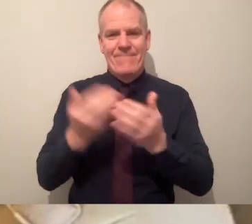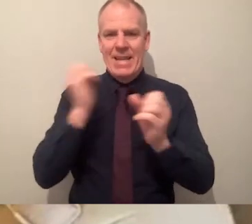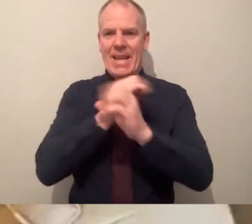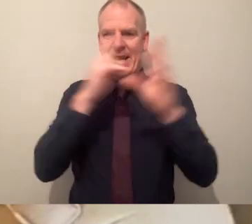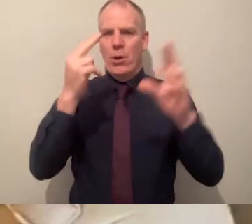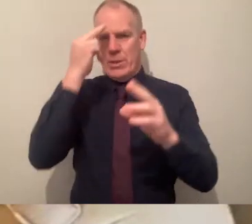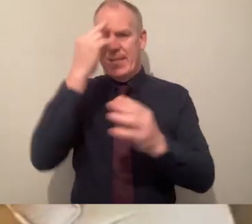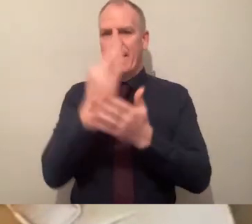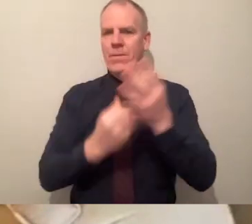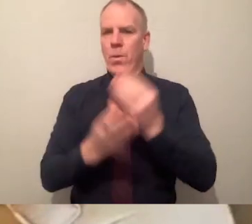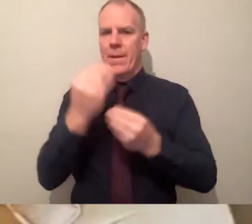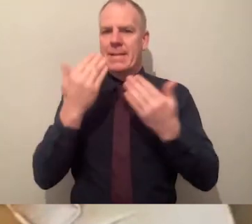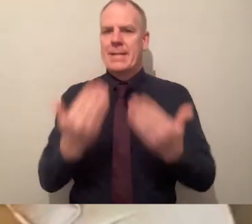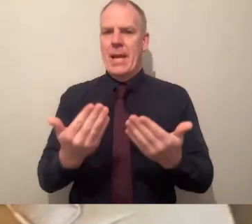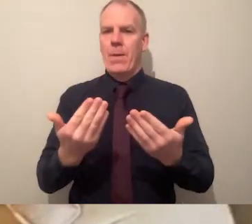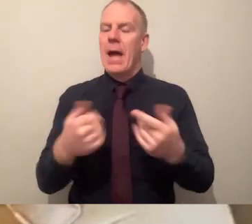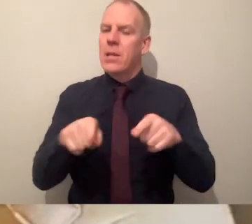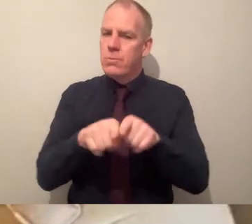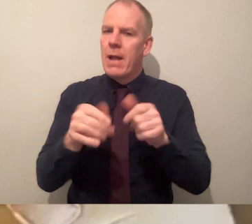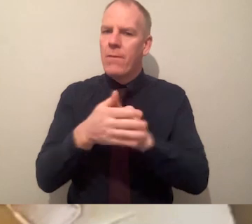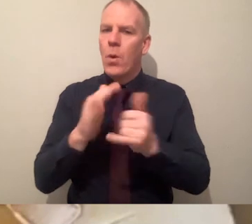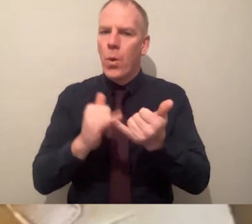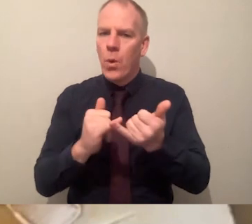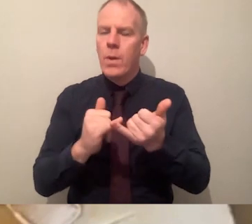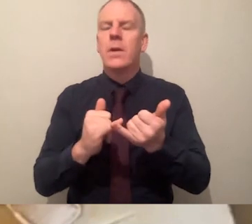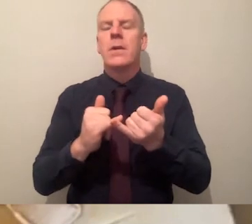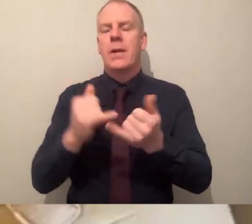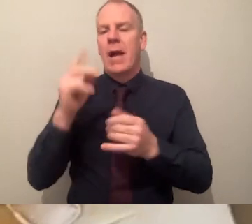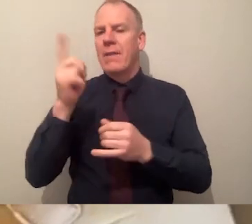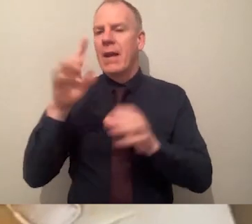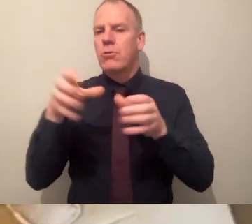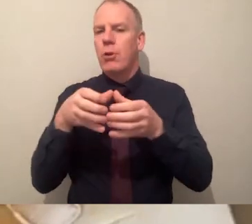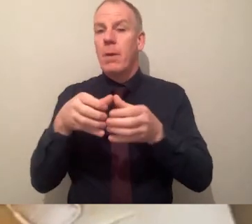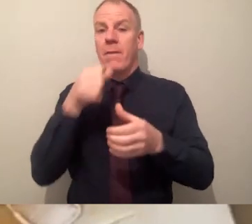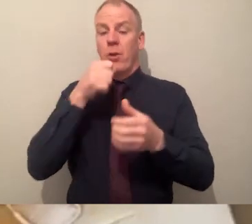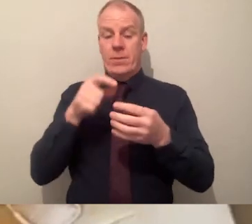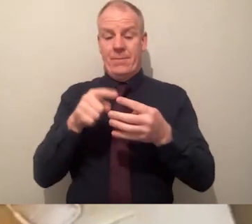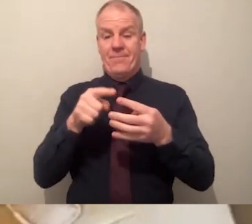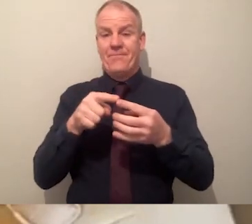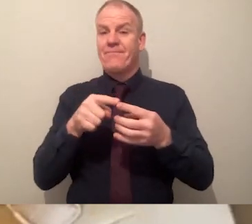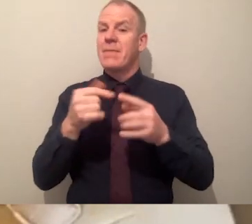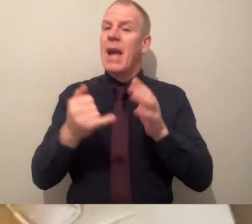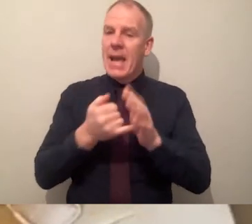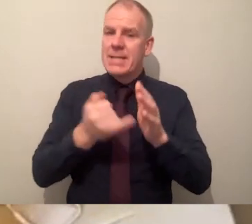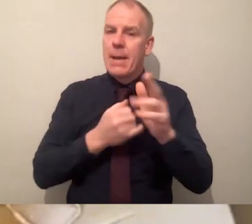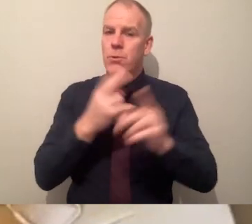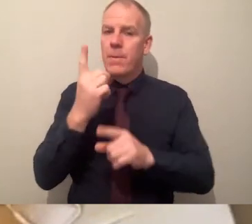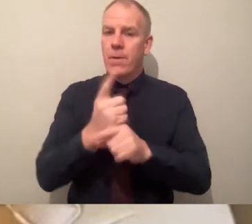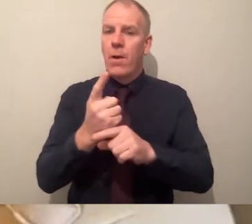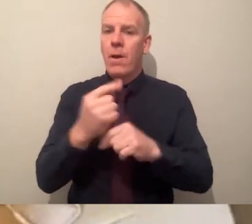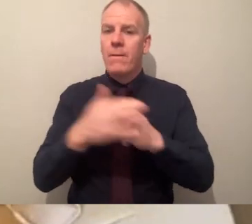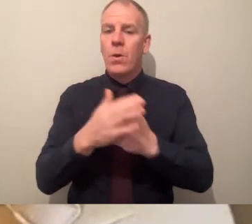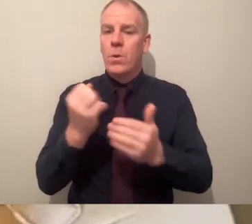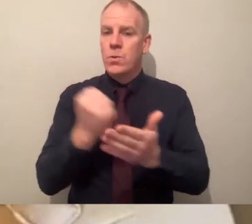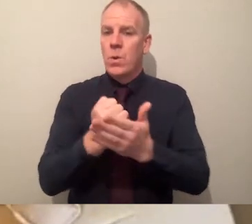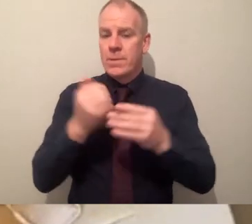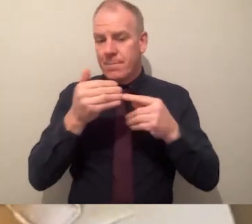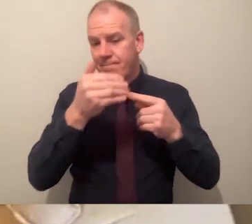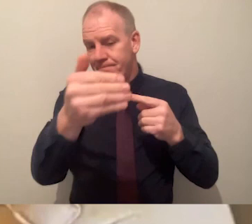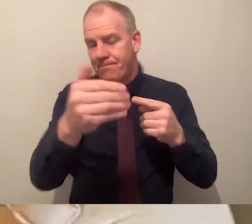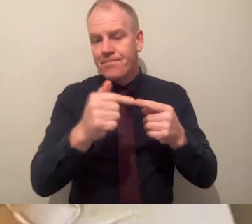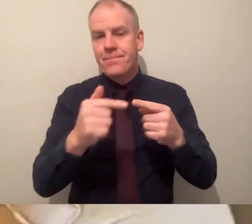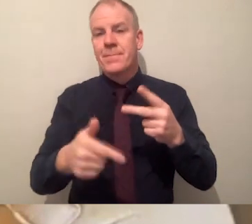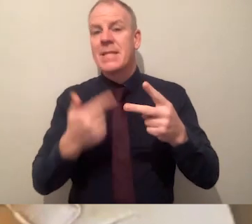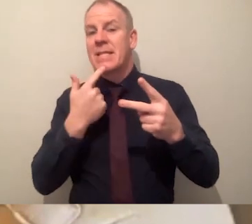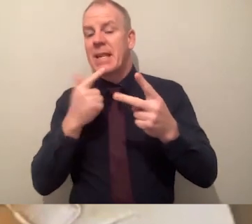a number of things have become very very clear to me and indeed to the advisory group. Firstly that exams should be available to